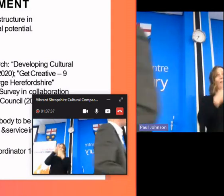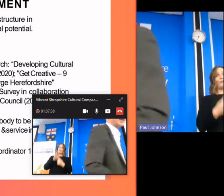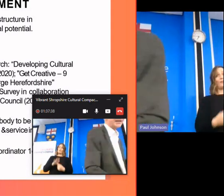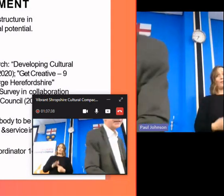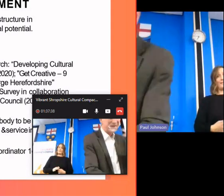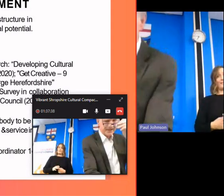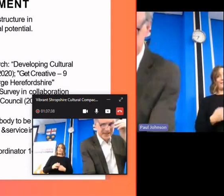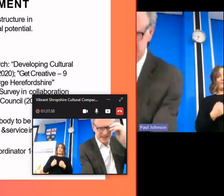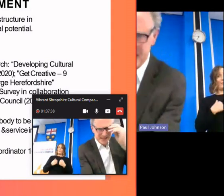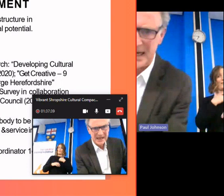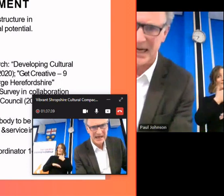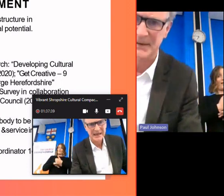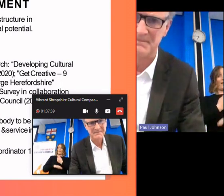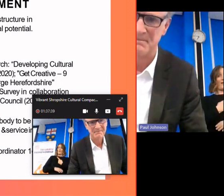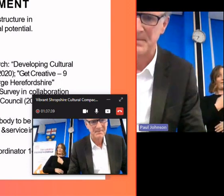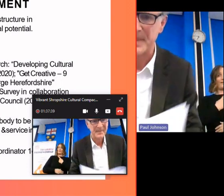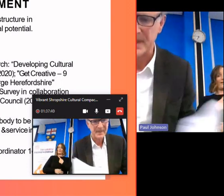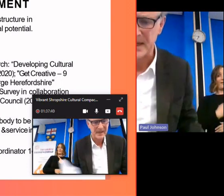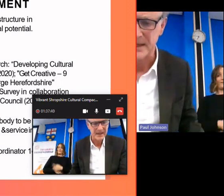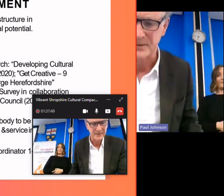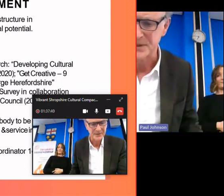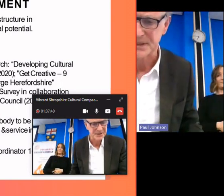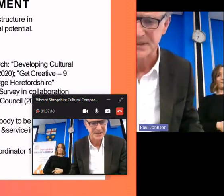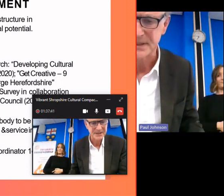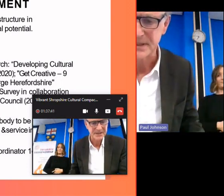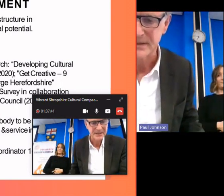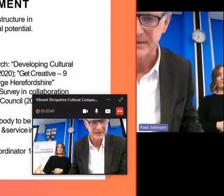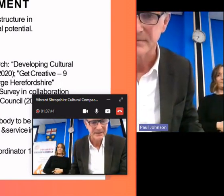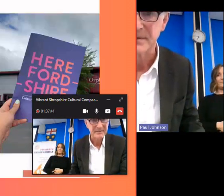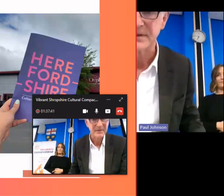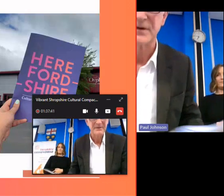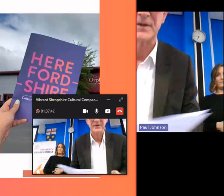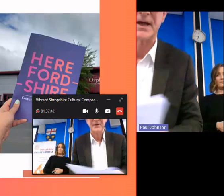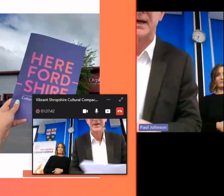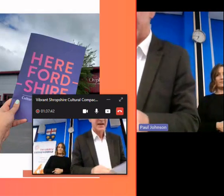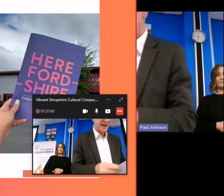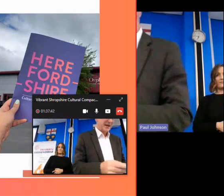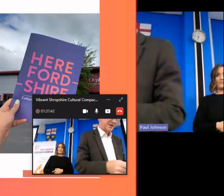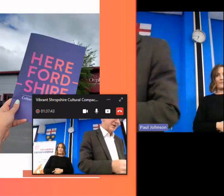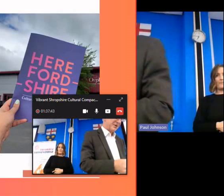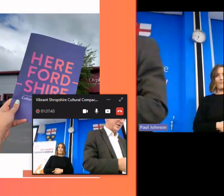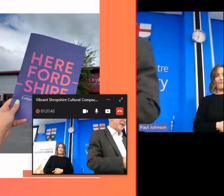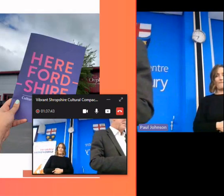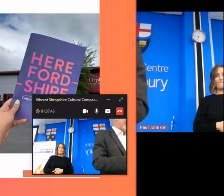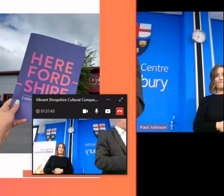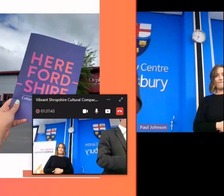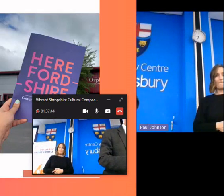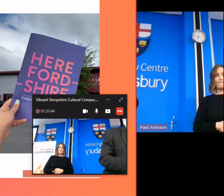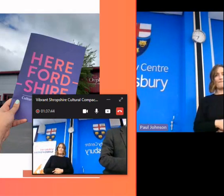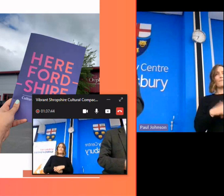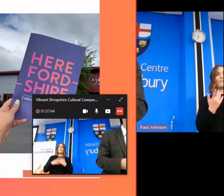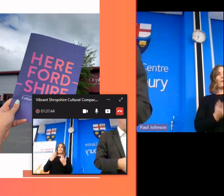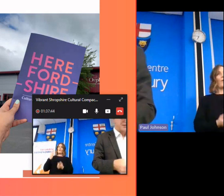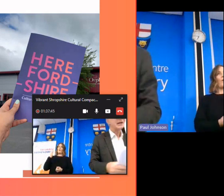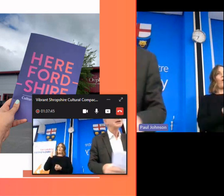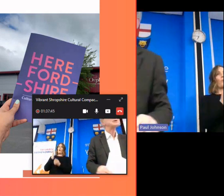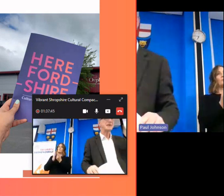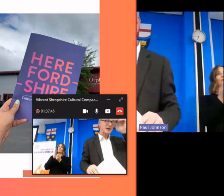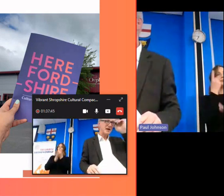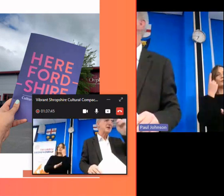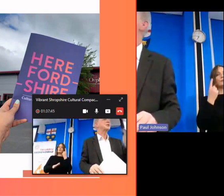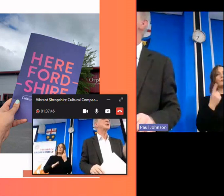that we've set ourselves um i will just move on there so um opportunities and